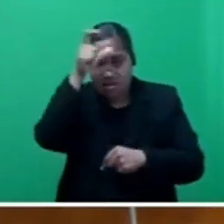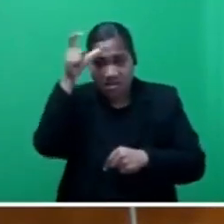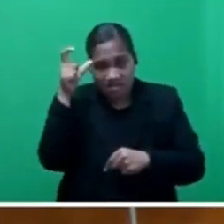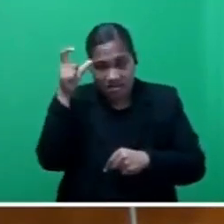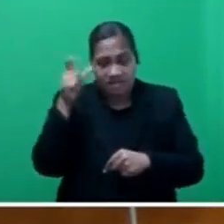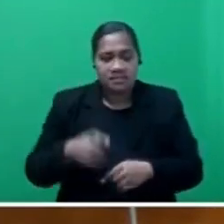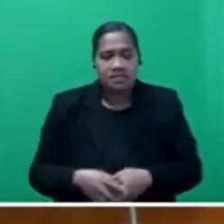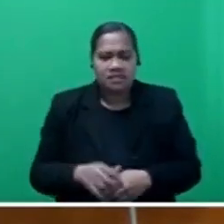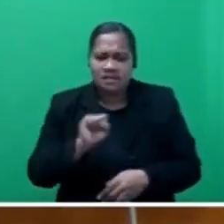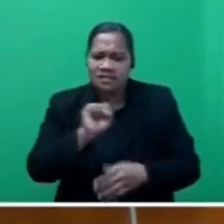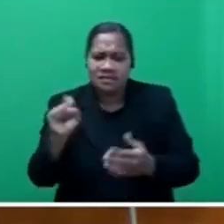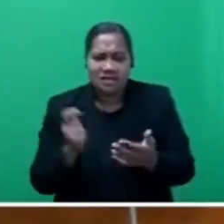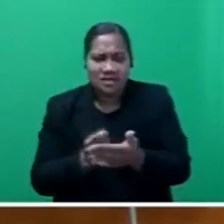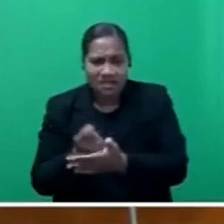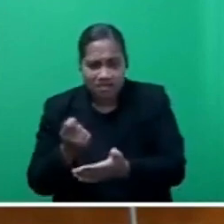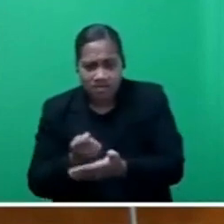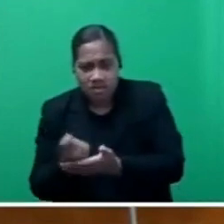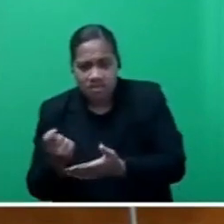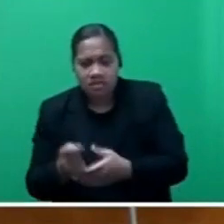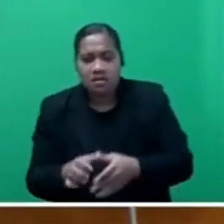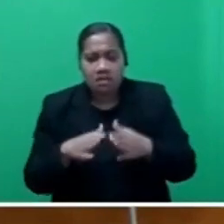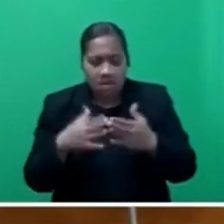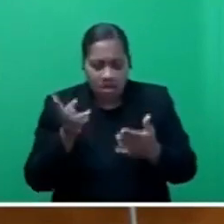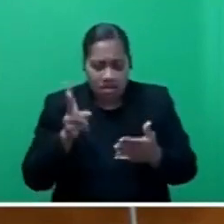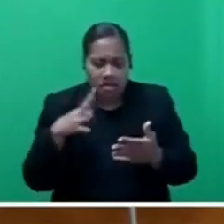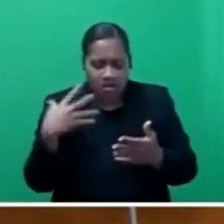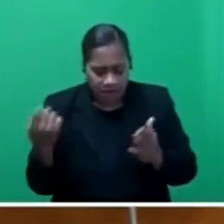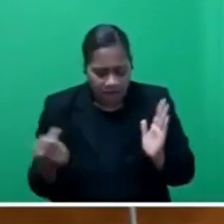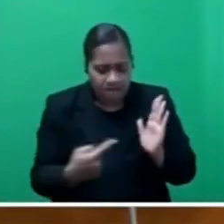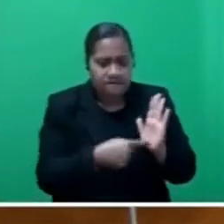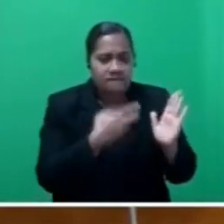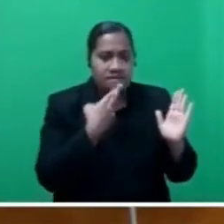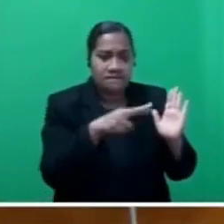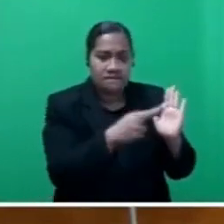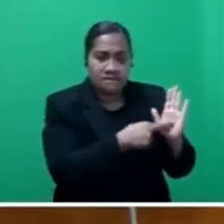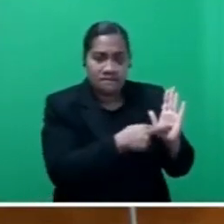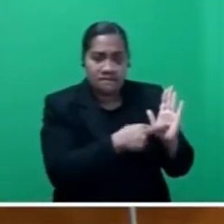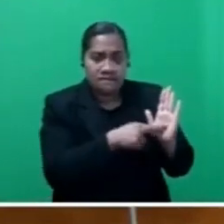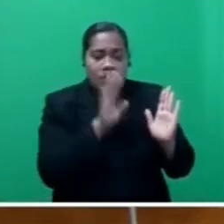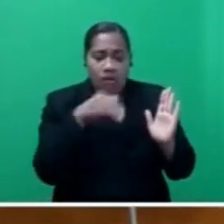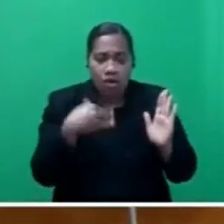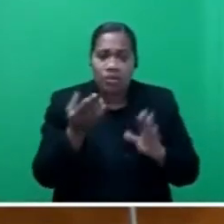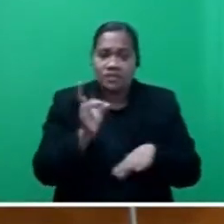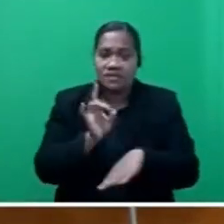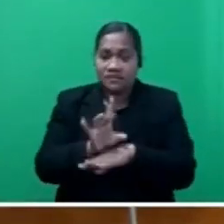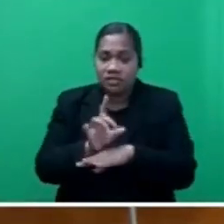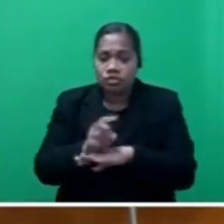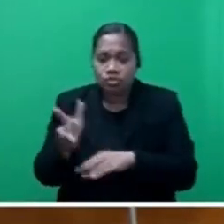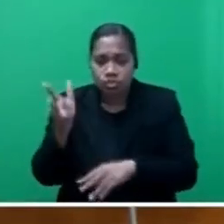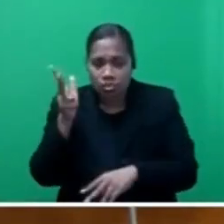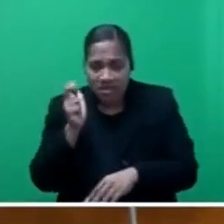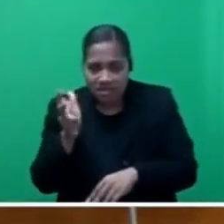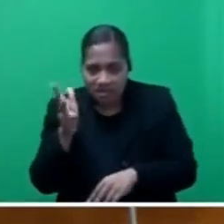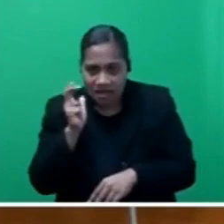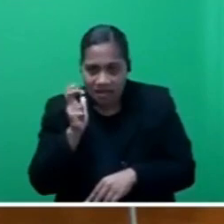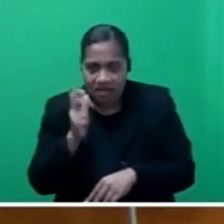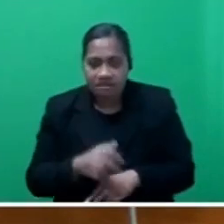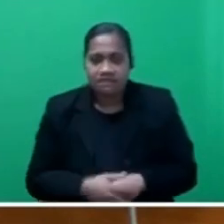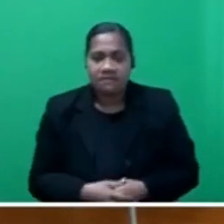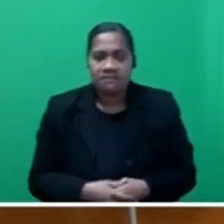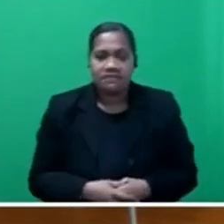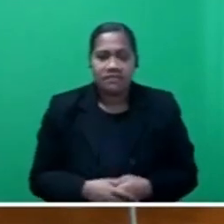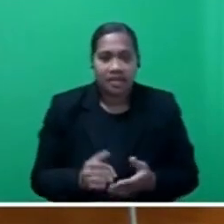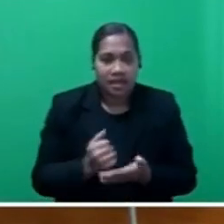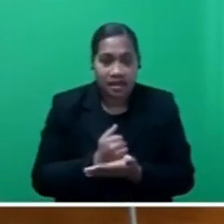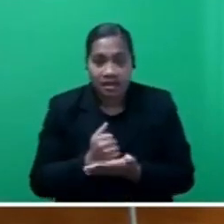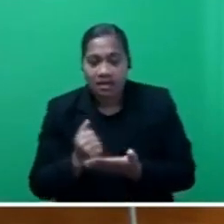Again, these are well documented in the hands-on reports. It is always advisable to listen and act when